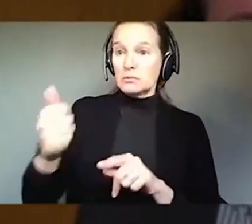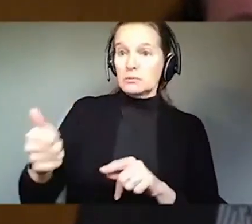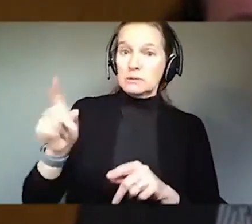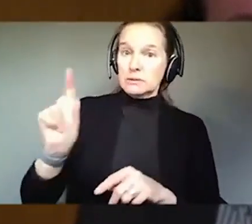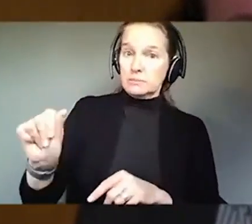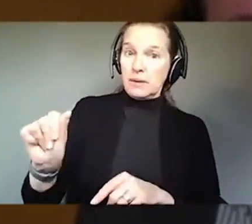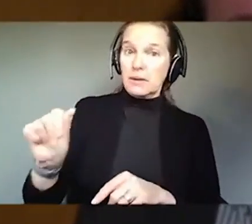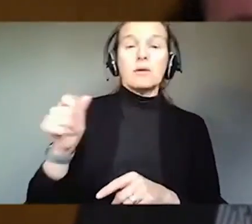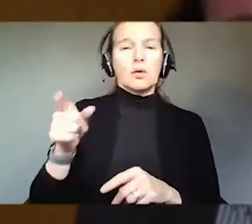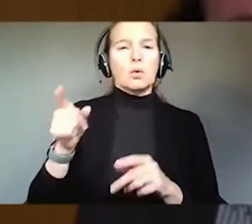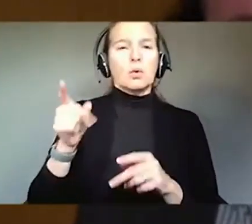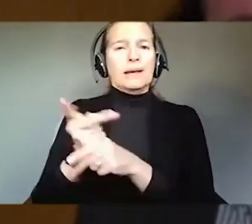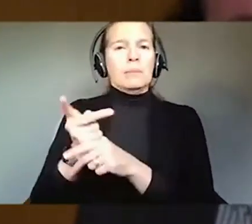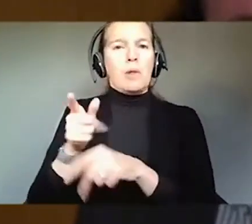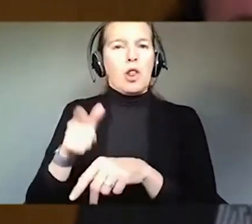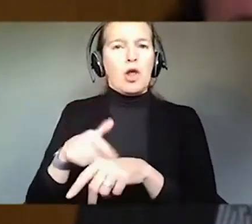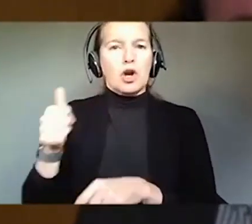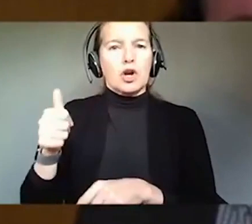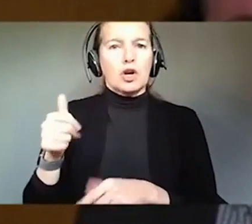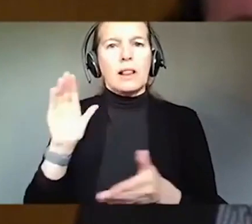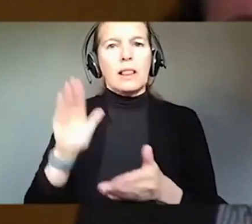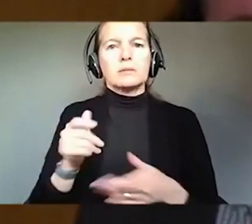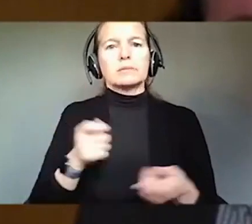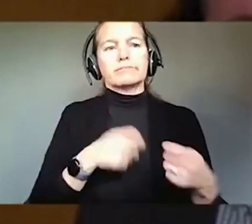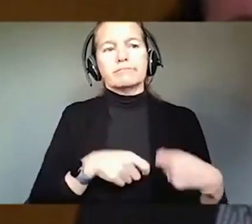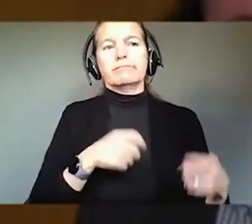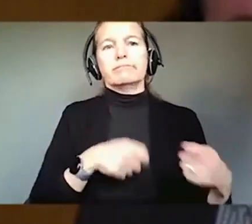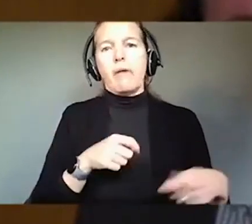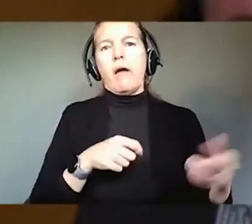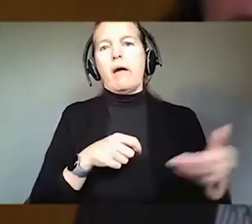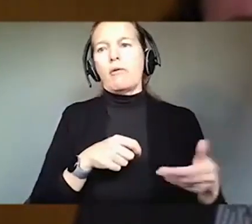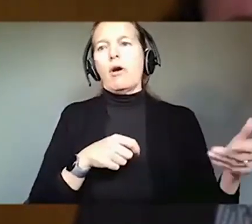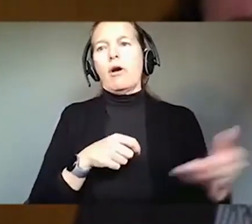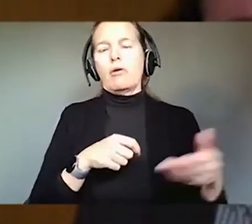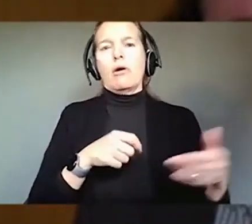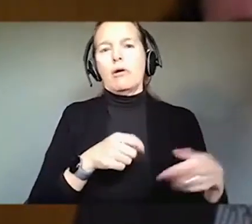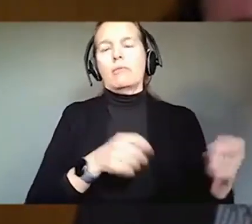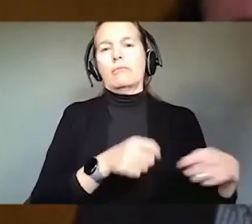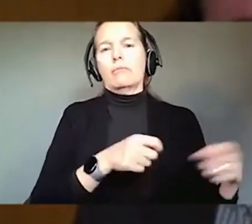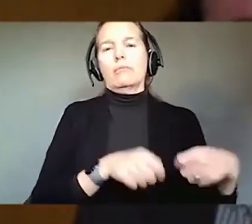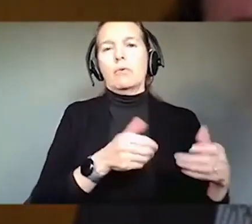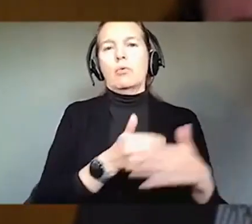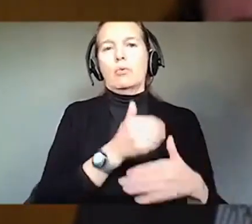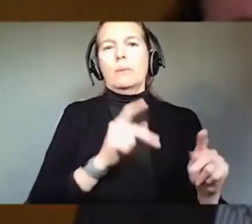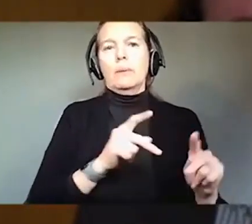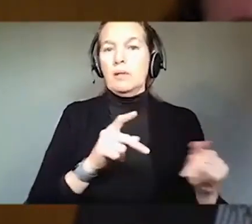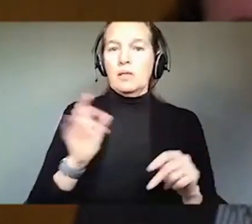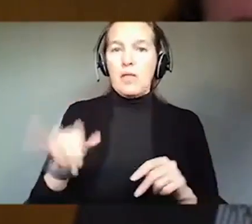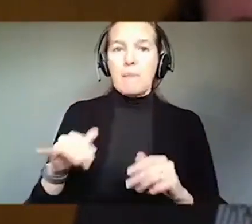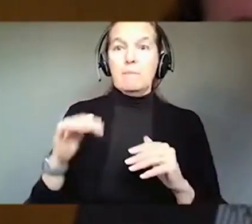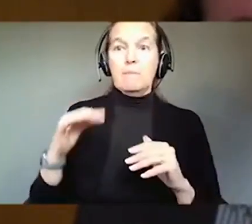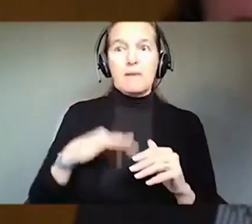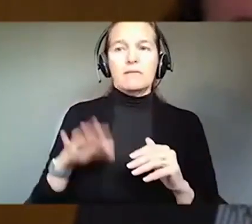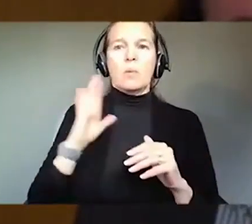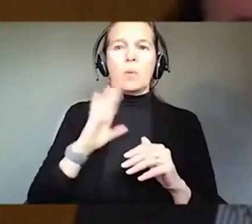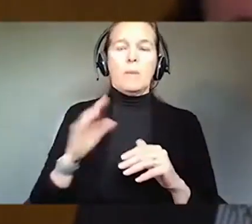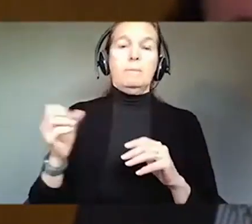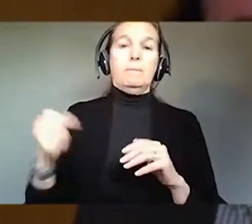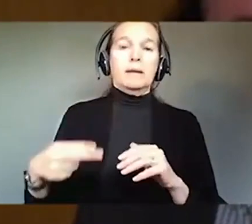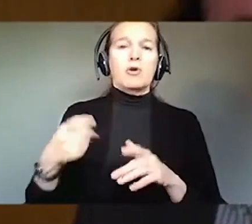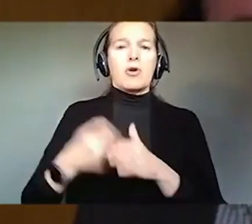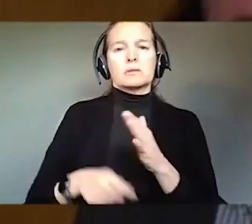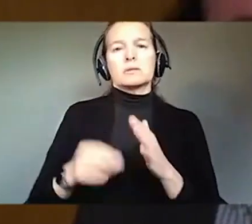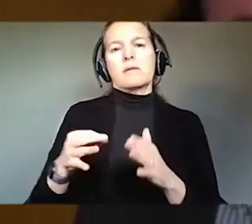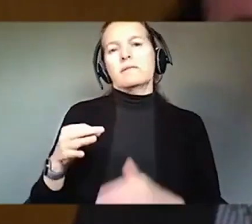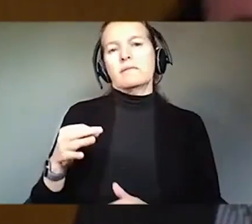keep longer, you're have less turnover. It's to be, that benefit is going to far outweigh the extra cost for the accommodation. Mr.